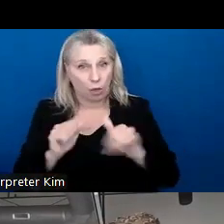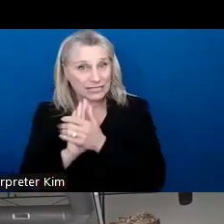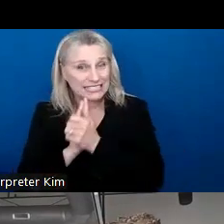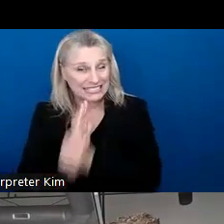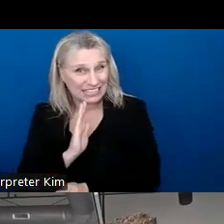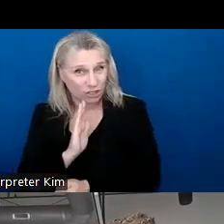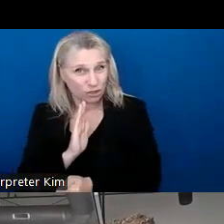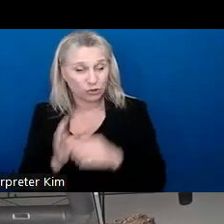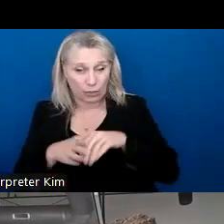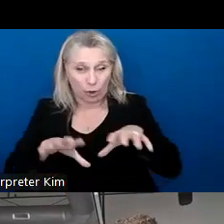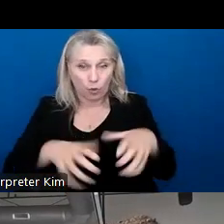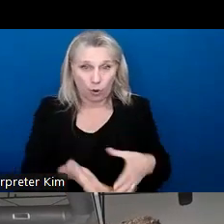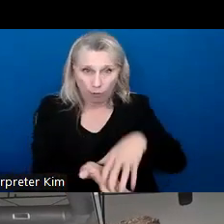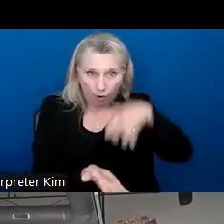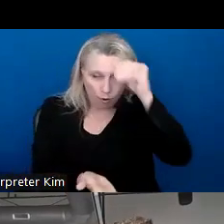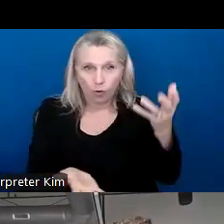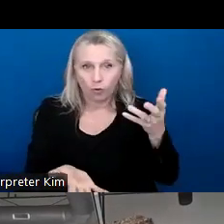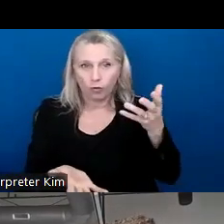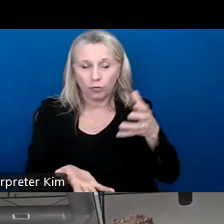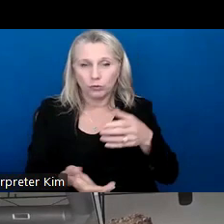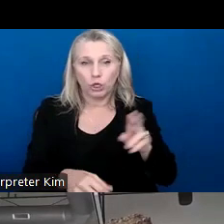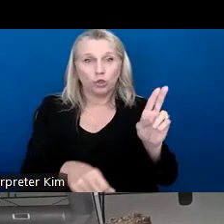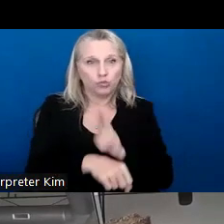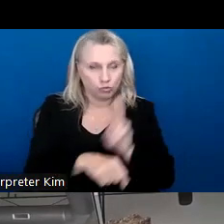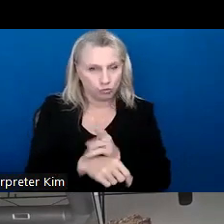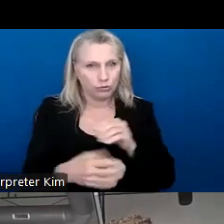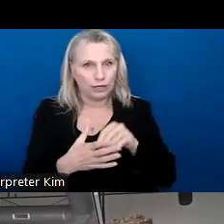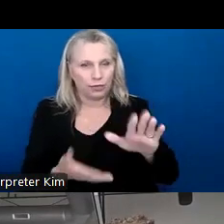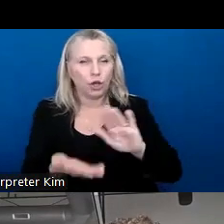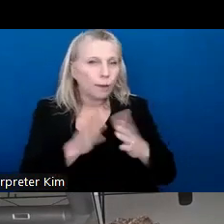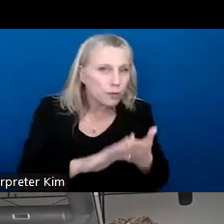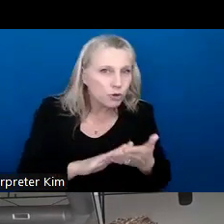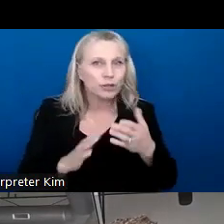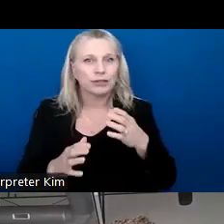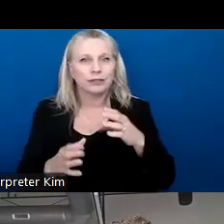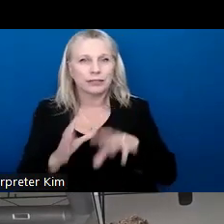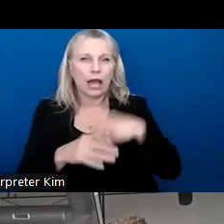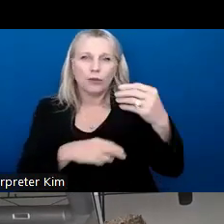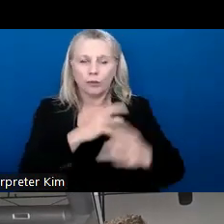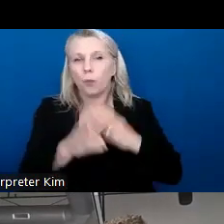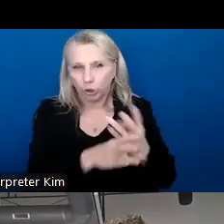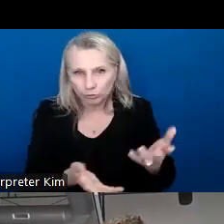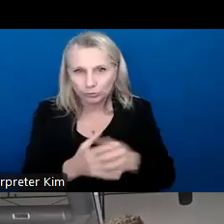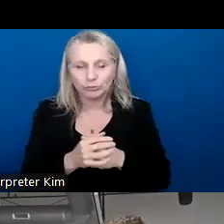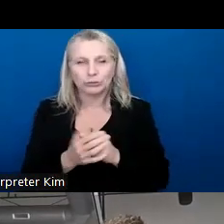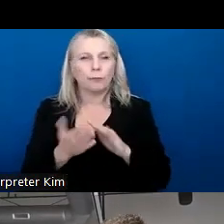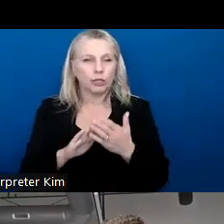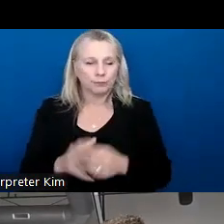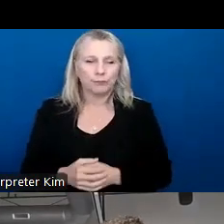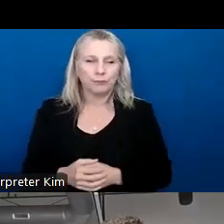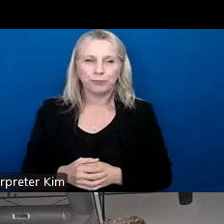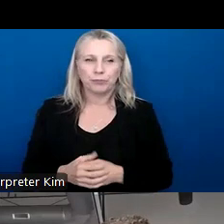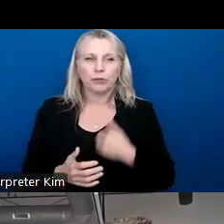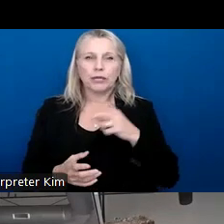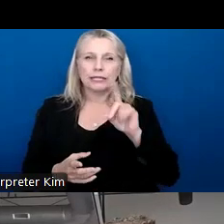in our group and foster them into their, um, school community and then out into a wider community. Um, so we did a peer